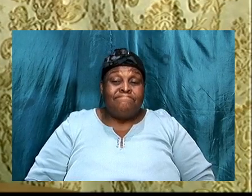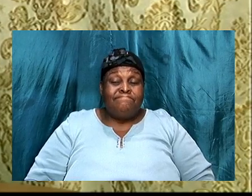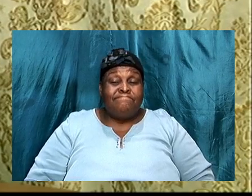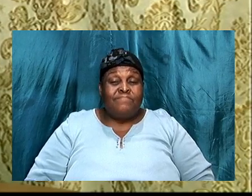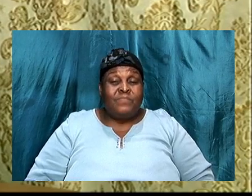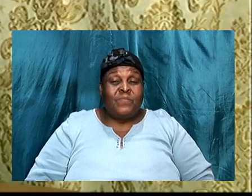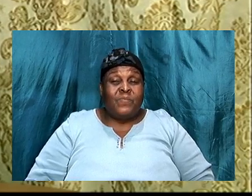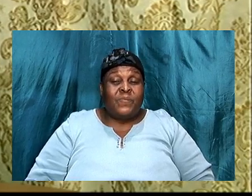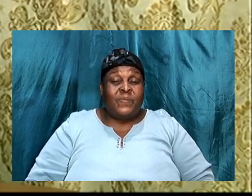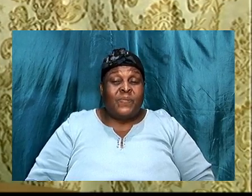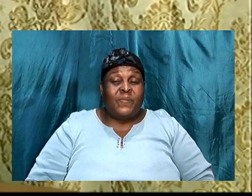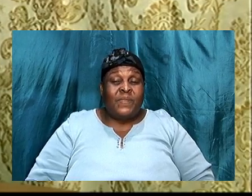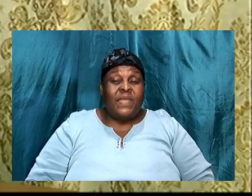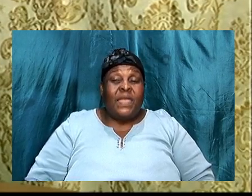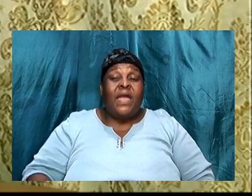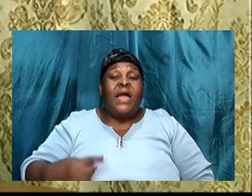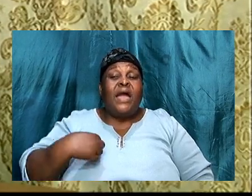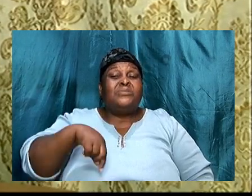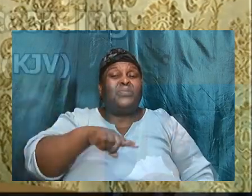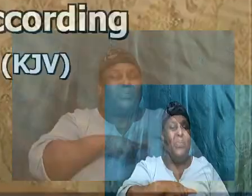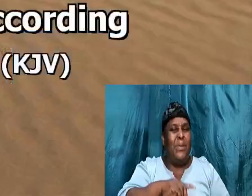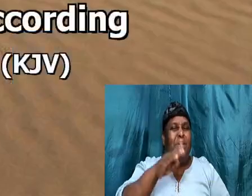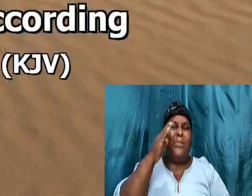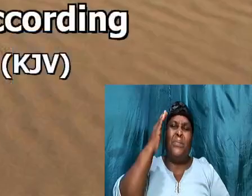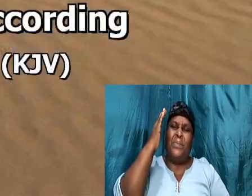And, we know,